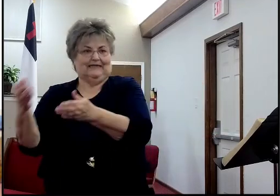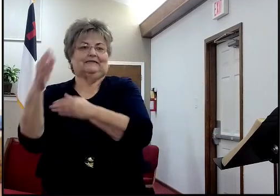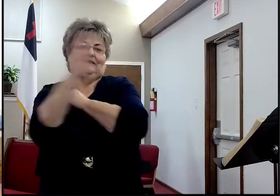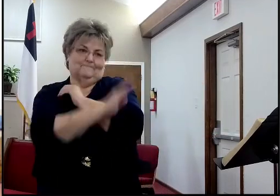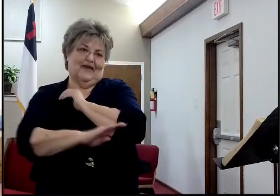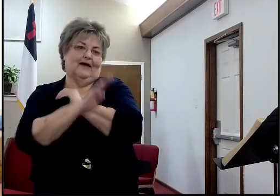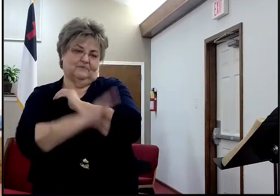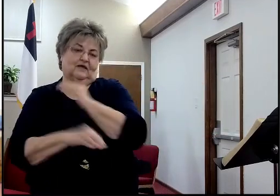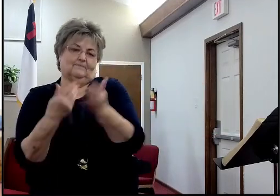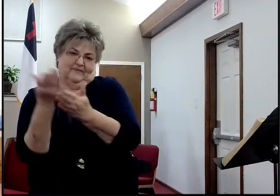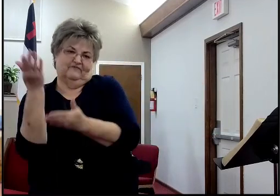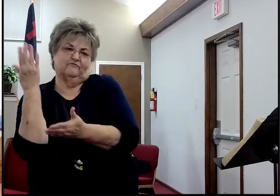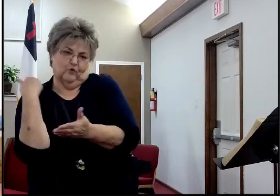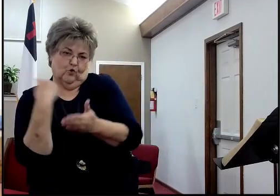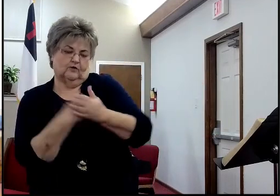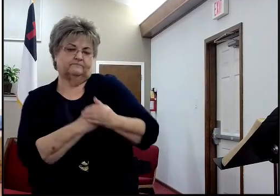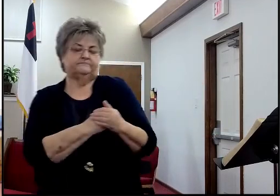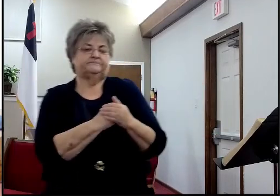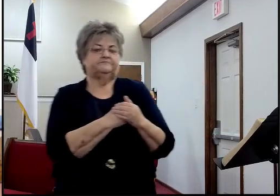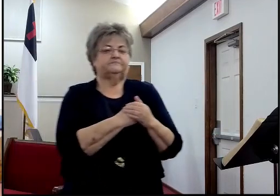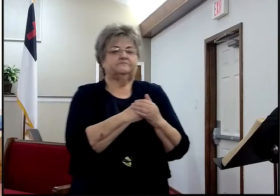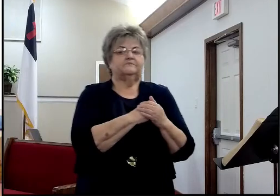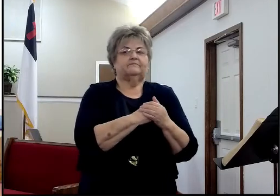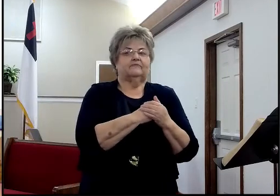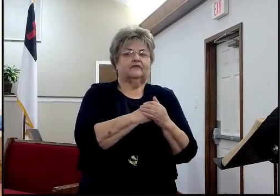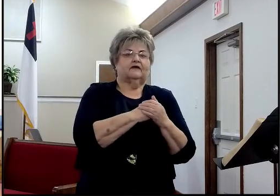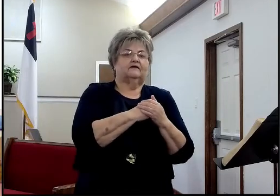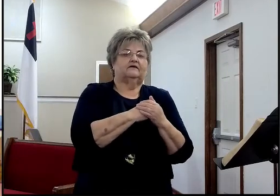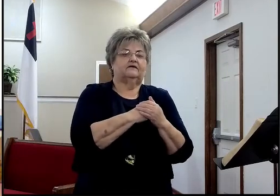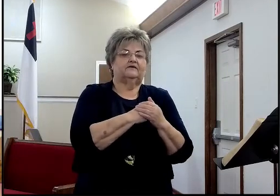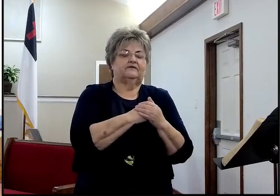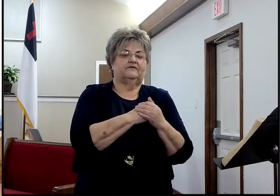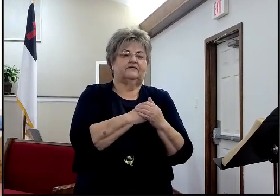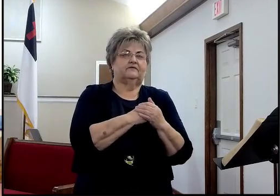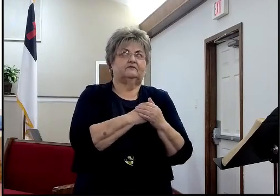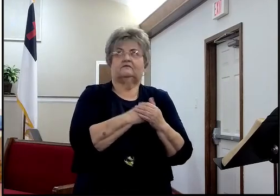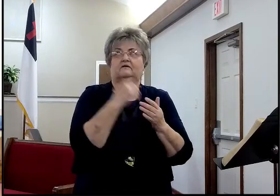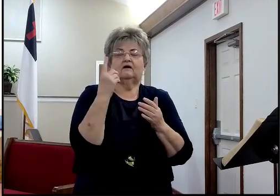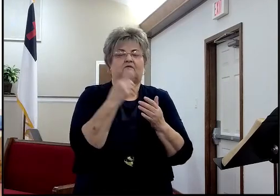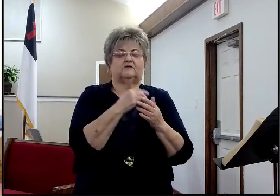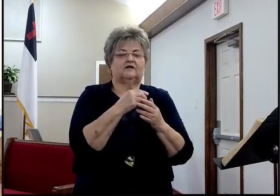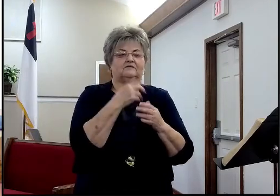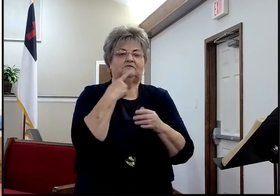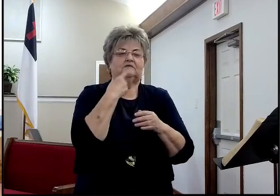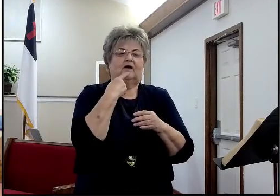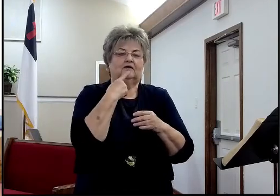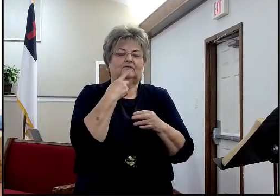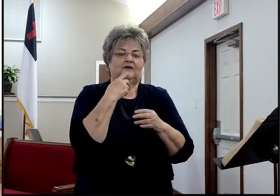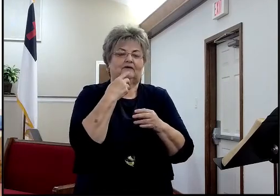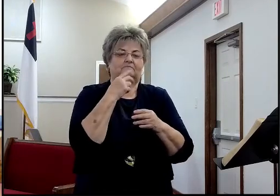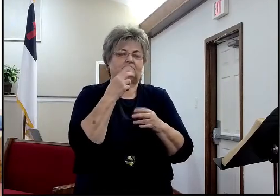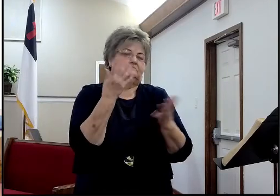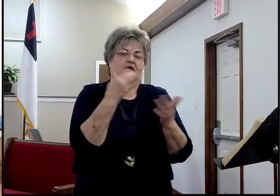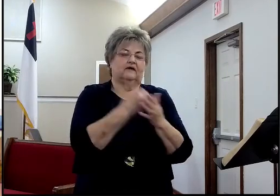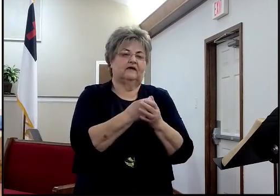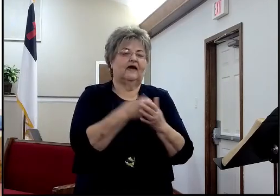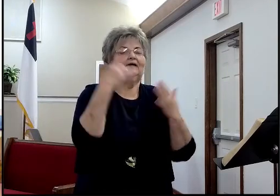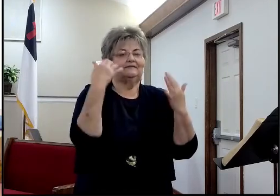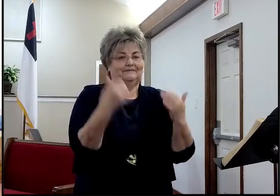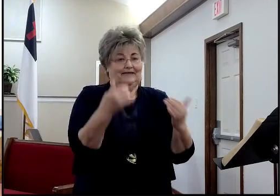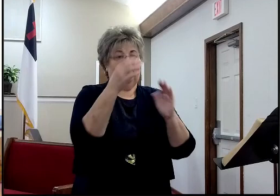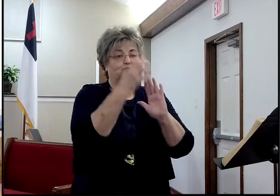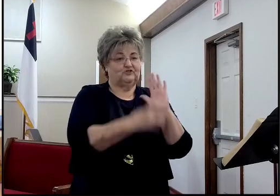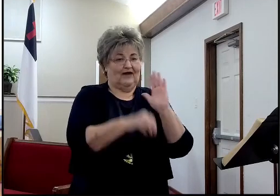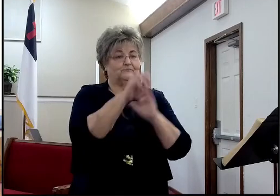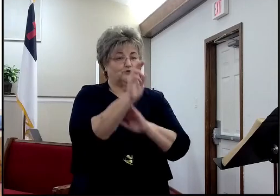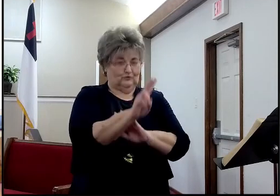in Ezra 1, and chapter number 11, is just another name for a Zubbabel, and so then we get, to chapter number 2, which I am not about to try,